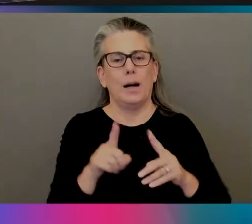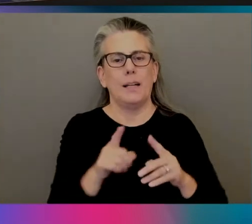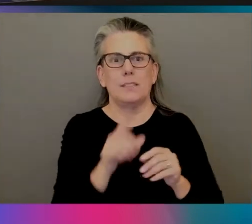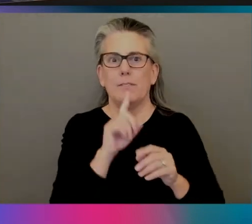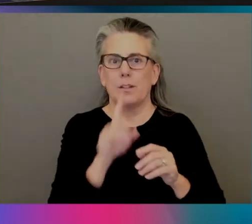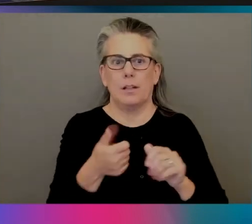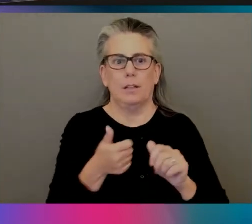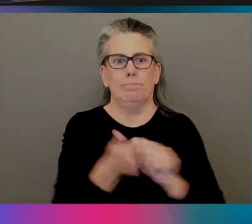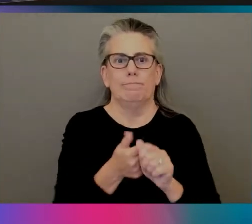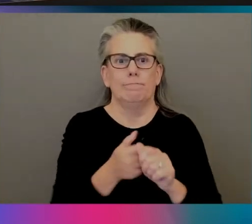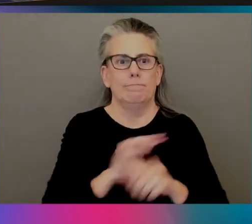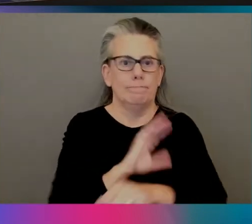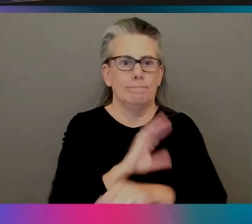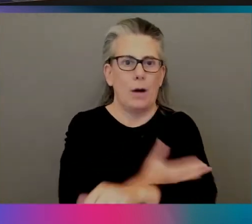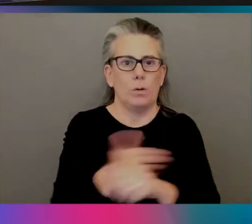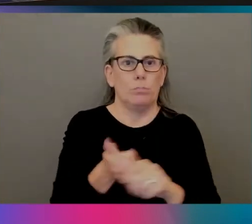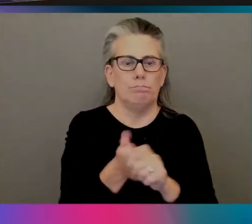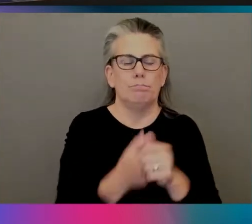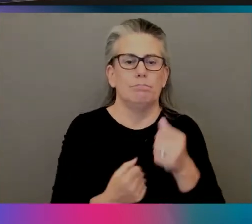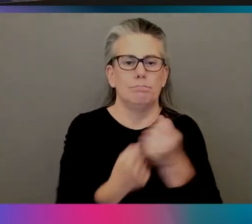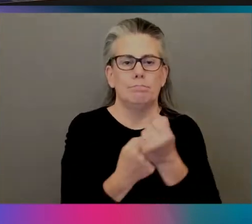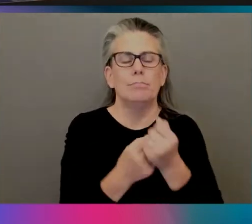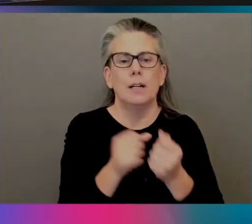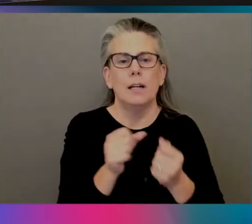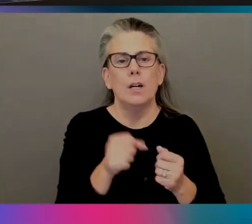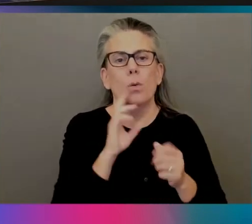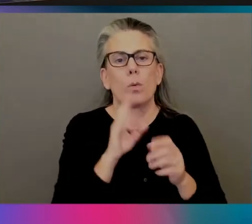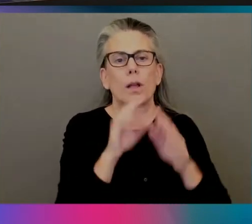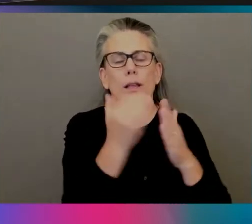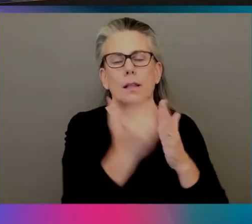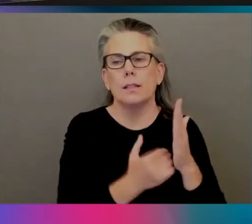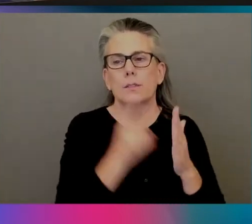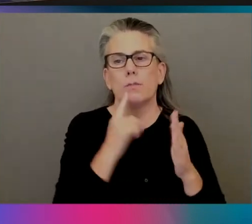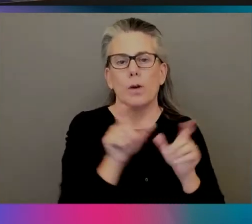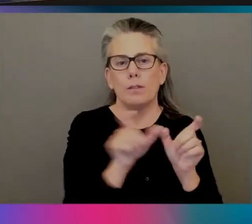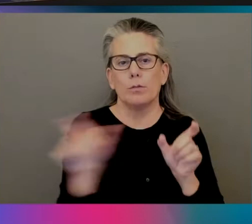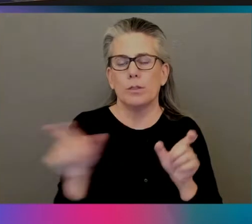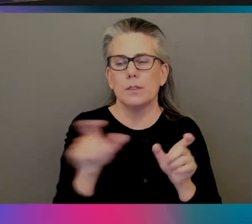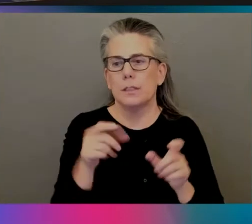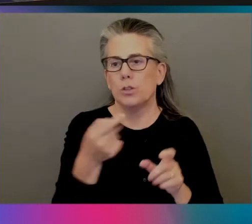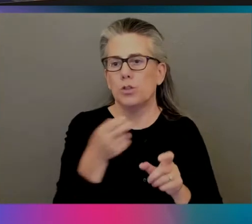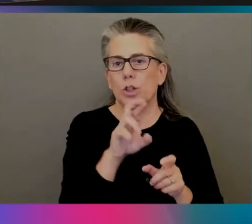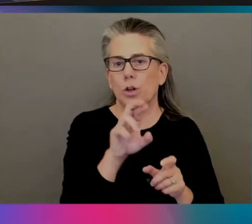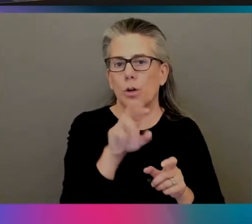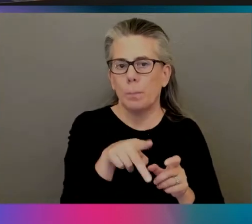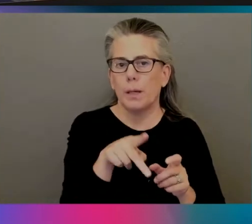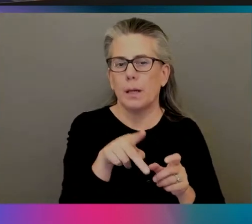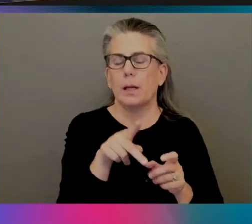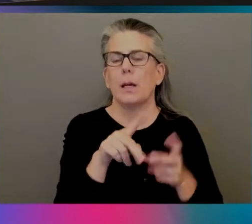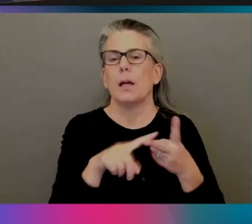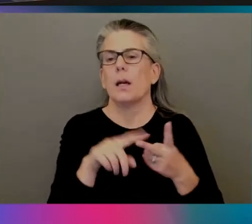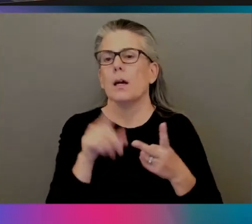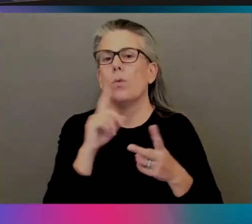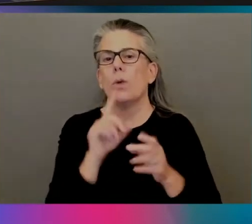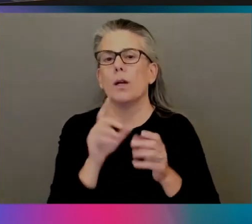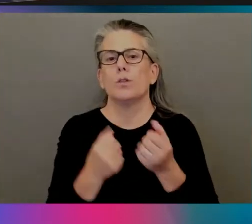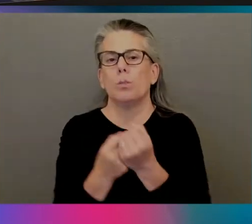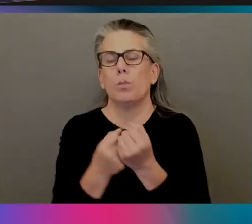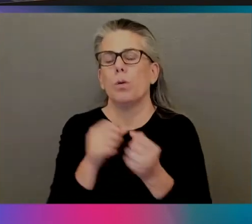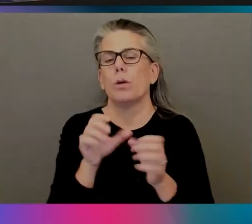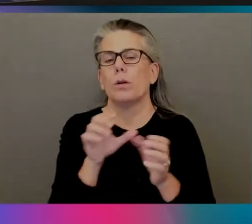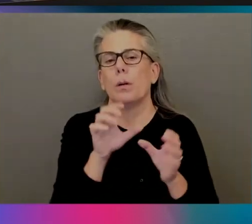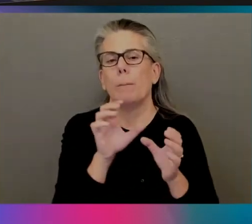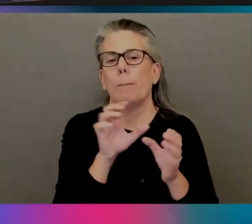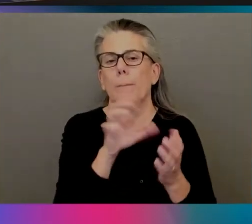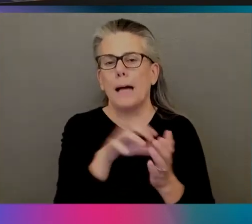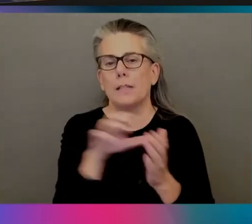HTTP for inferences. It's going to listen on gRPC for inferences. Oh, nice. It's going to support batching. It's going to support caching. Wow. It's